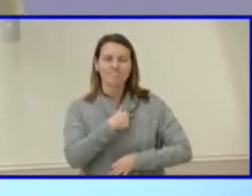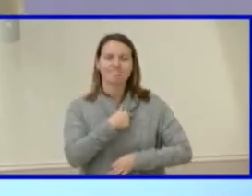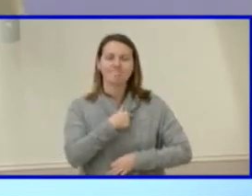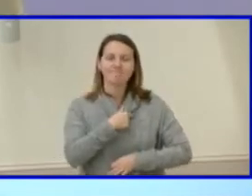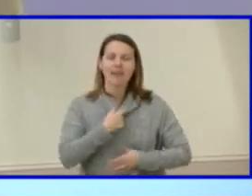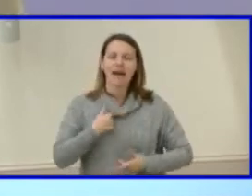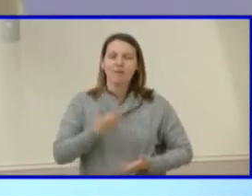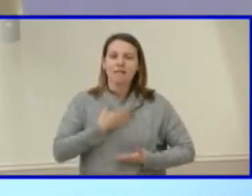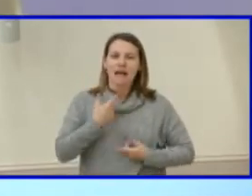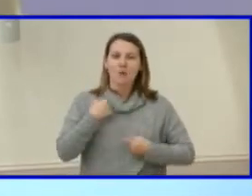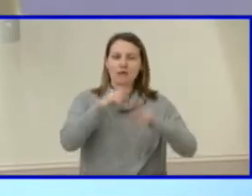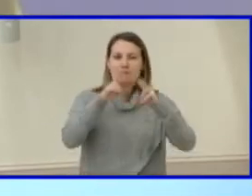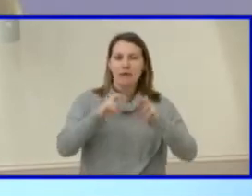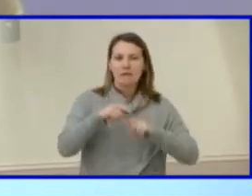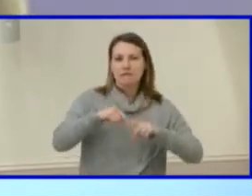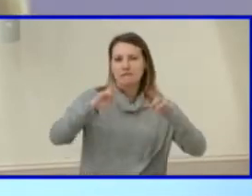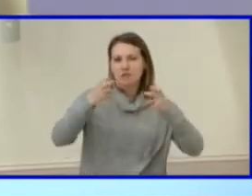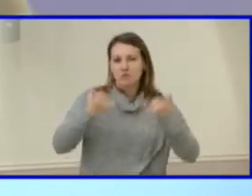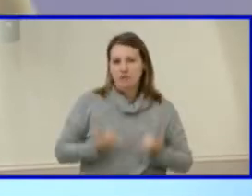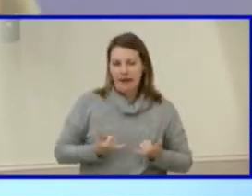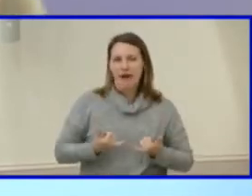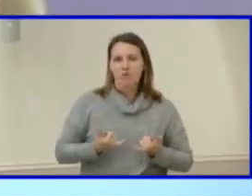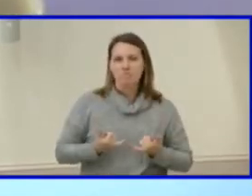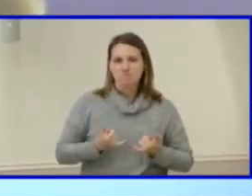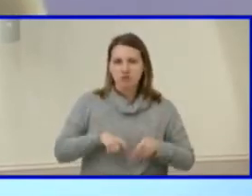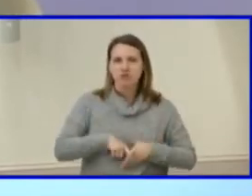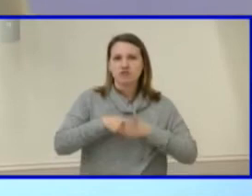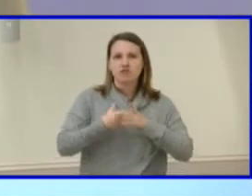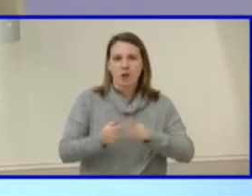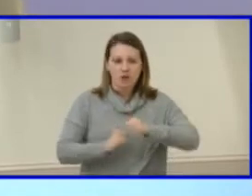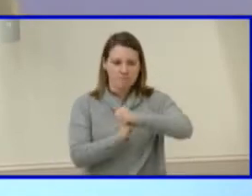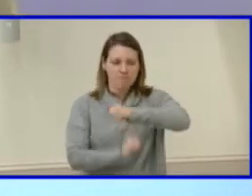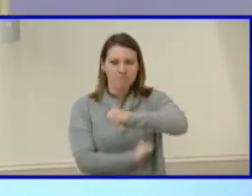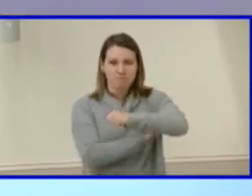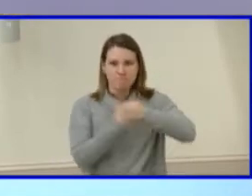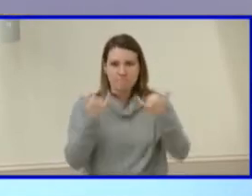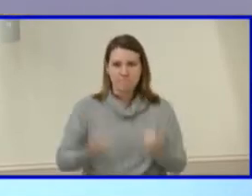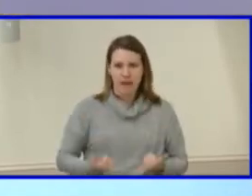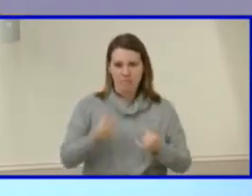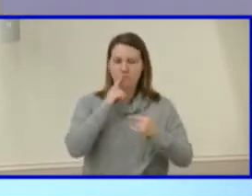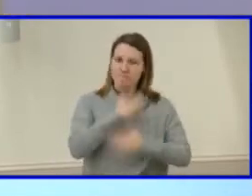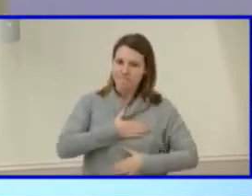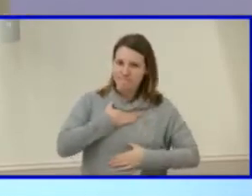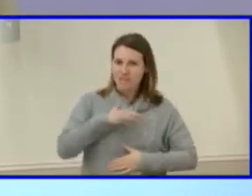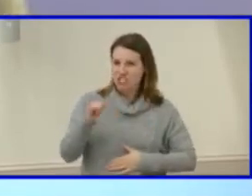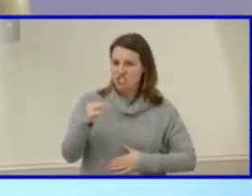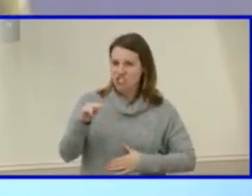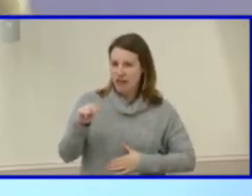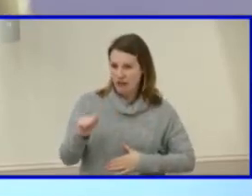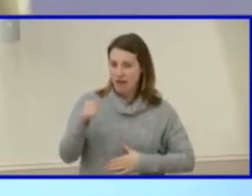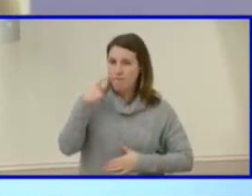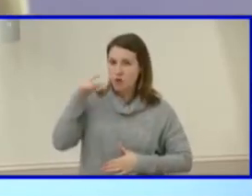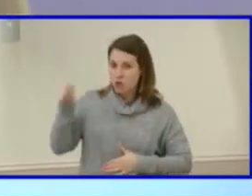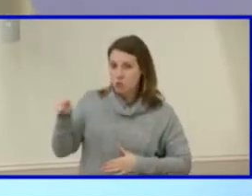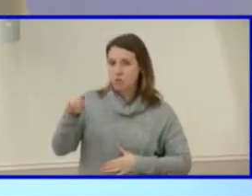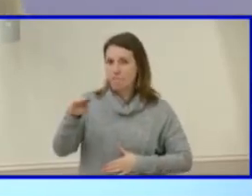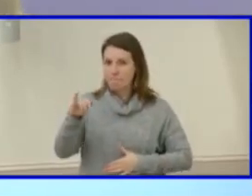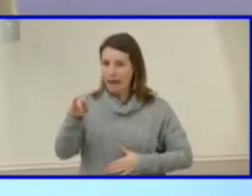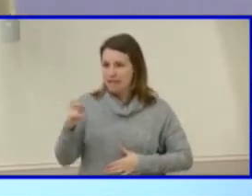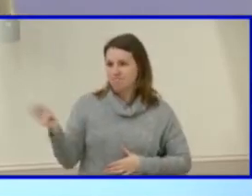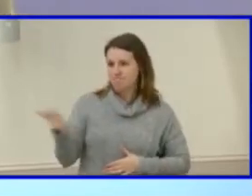in on this and getting this work started. So I'm very appreciative, Jenna, for you and Mike to